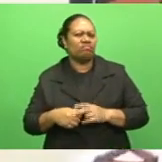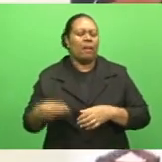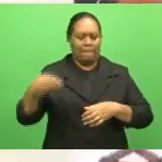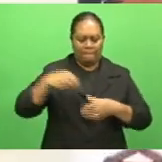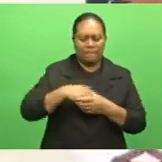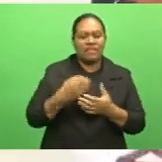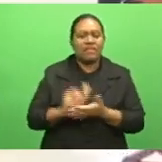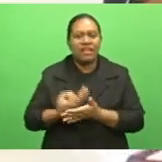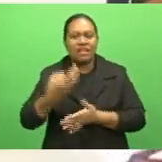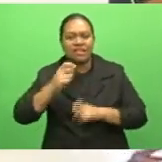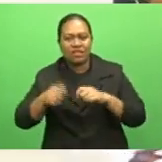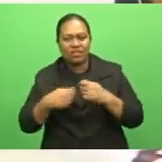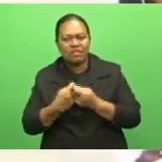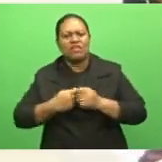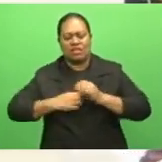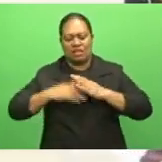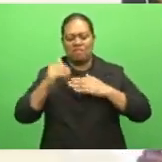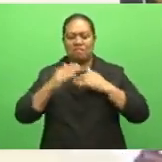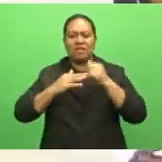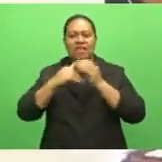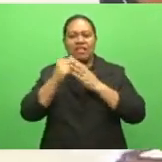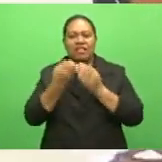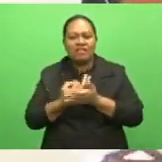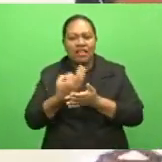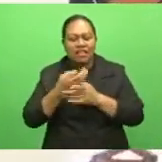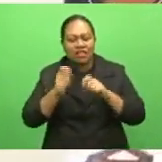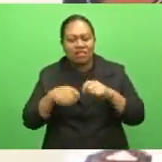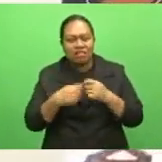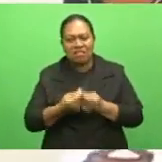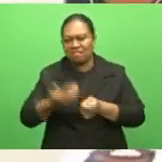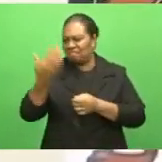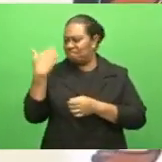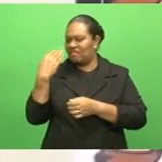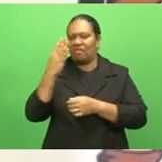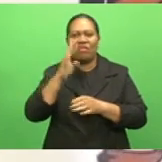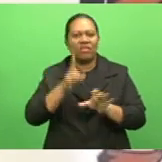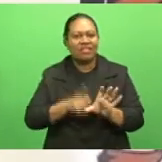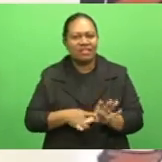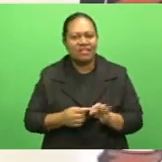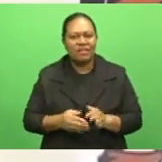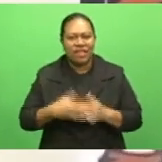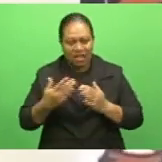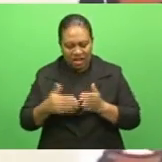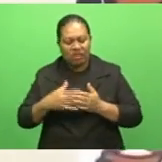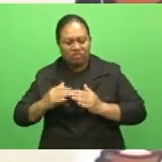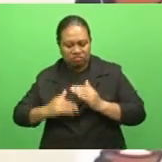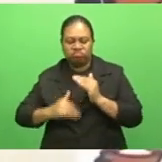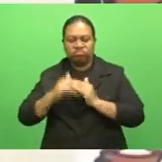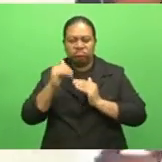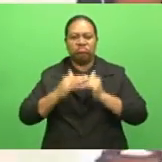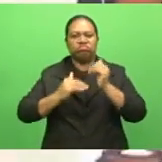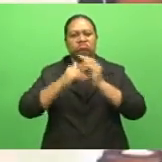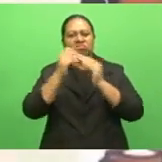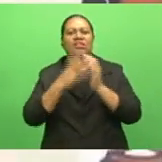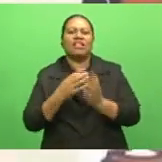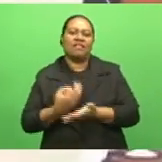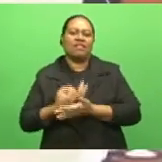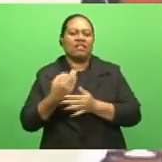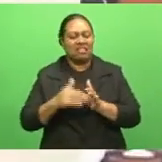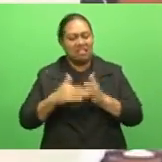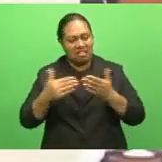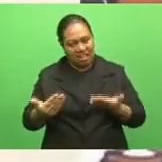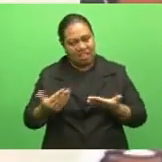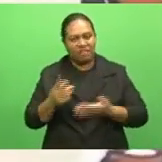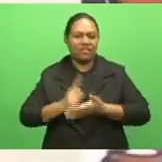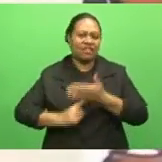built it up in the last four years. have basically built the whole finance up from where Sao Kahn is left